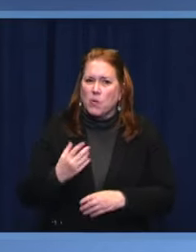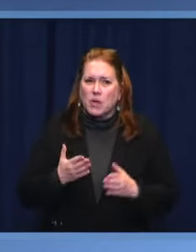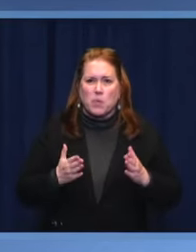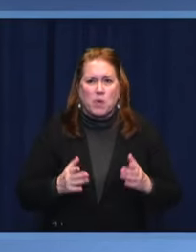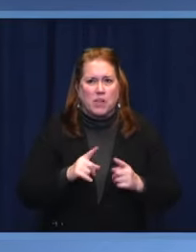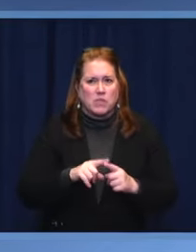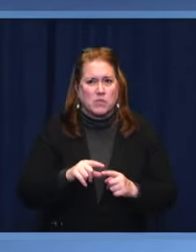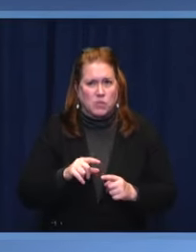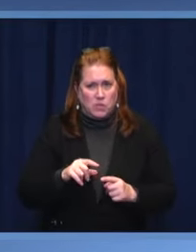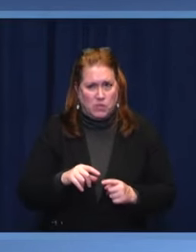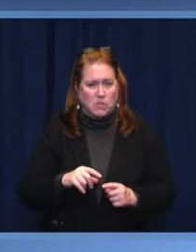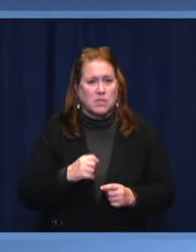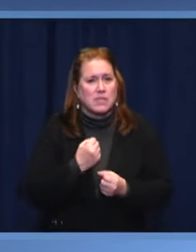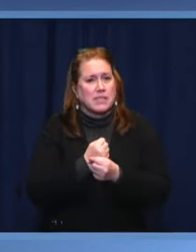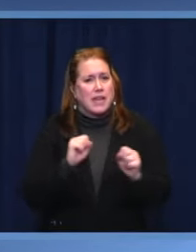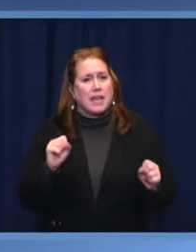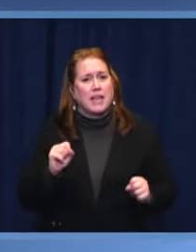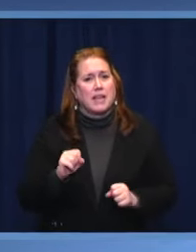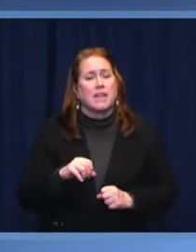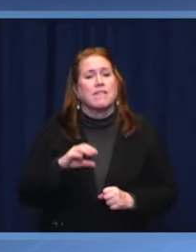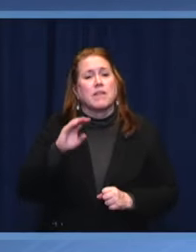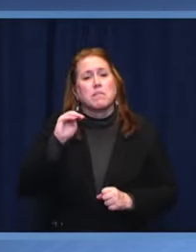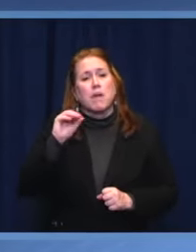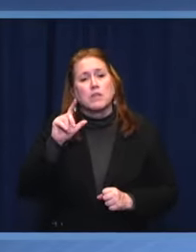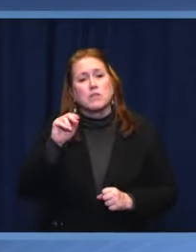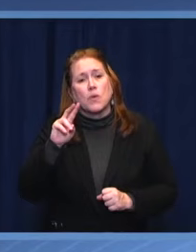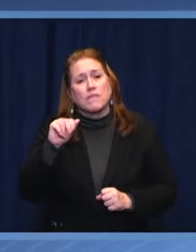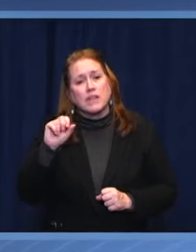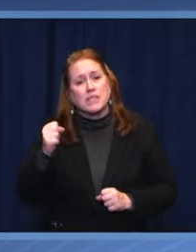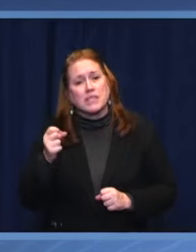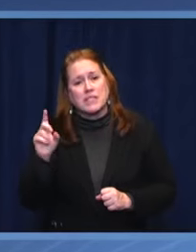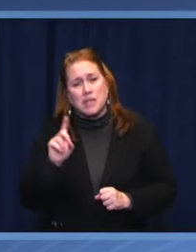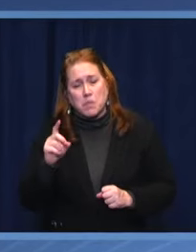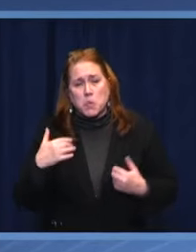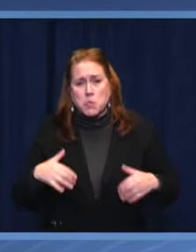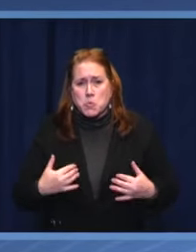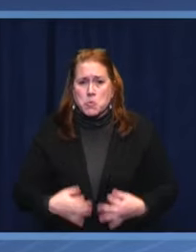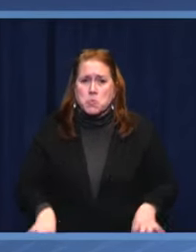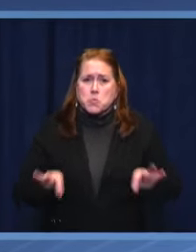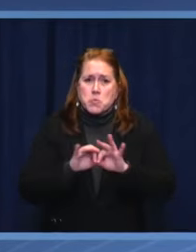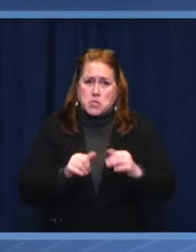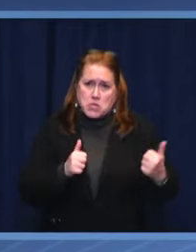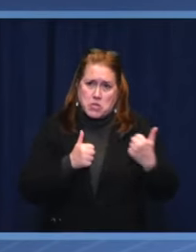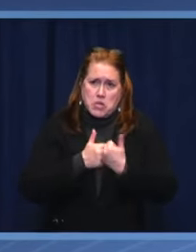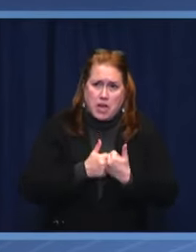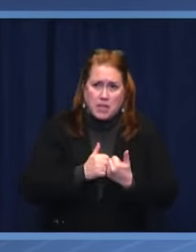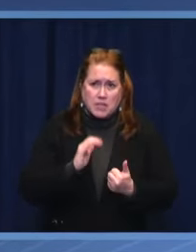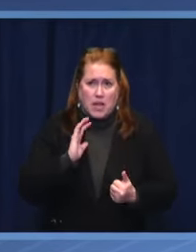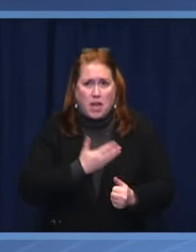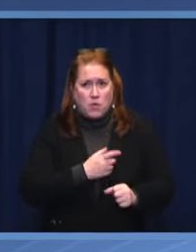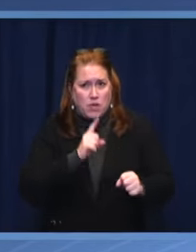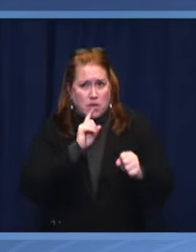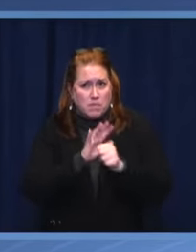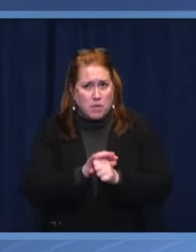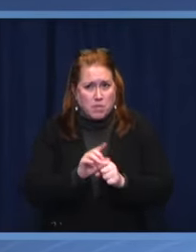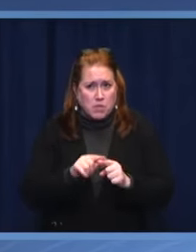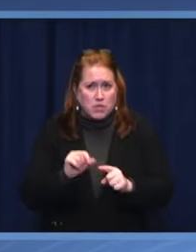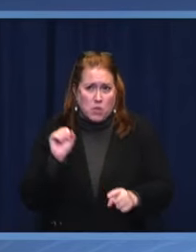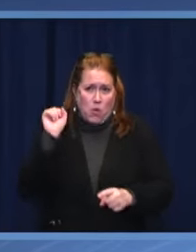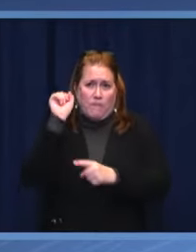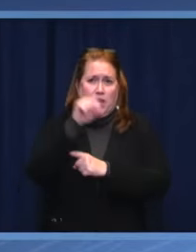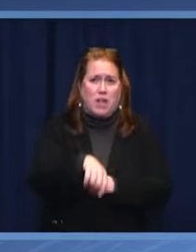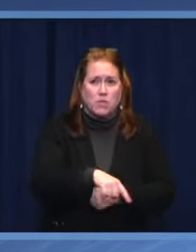We face significant challenges, but we are resolute in our commitment to overcoming them.